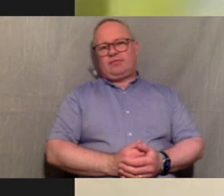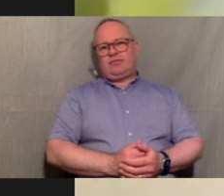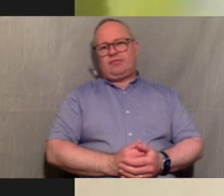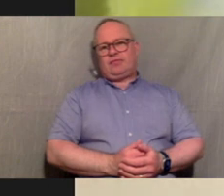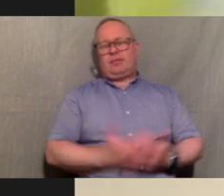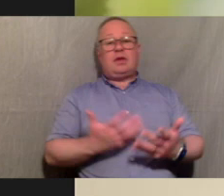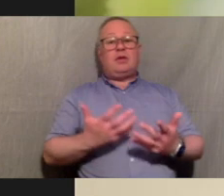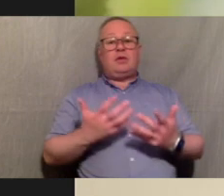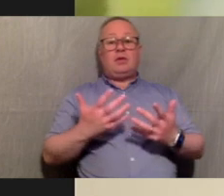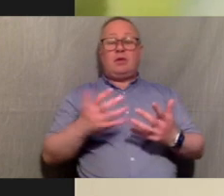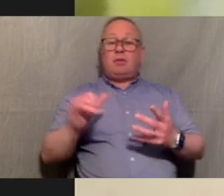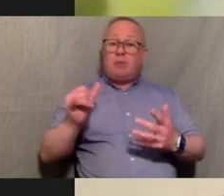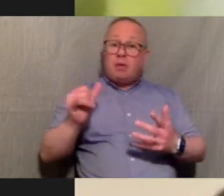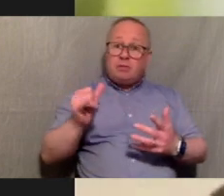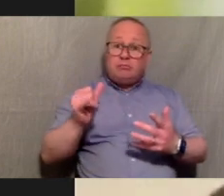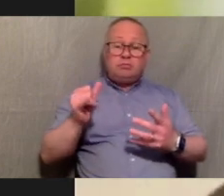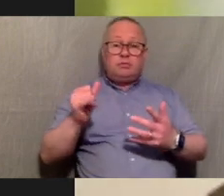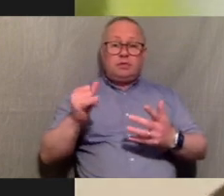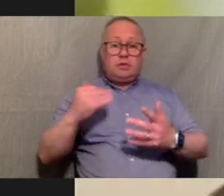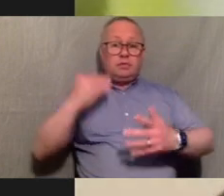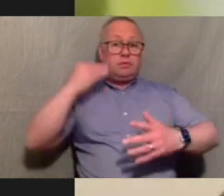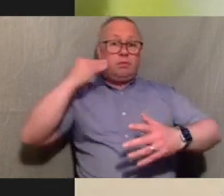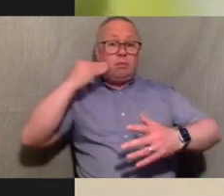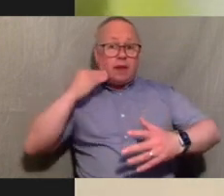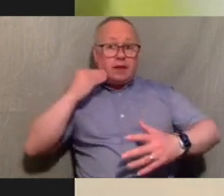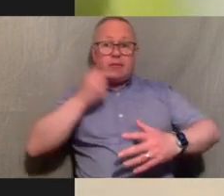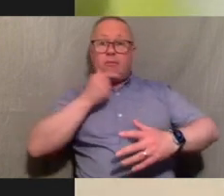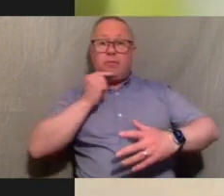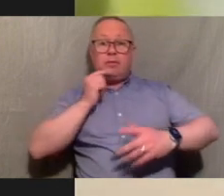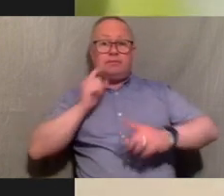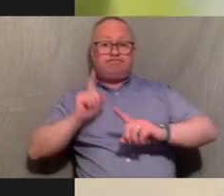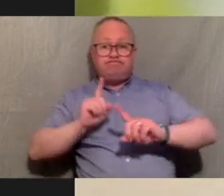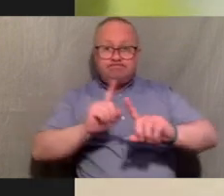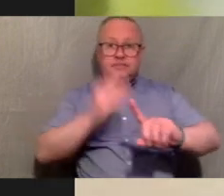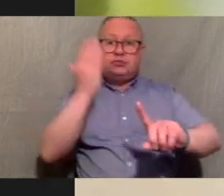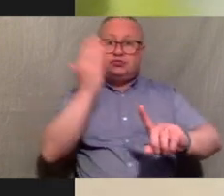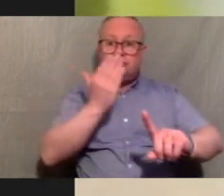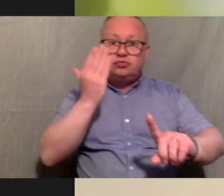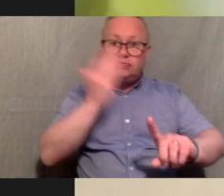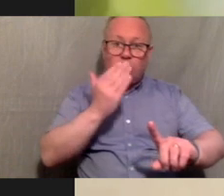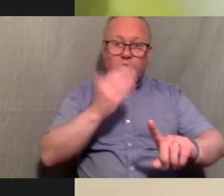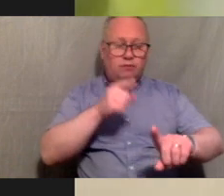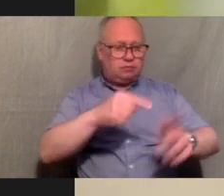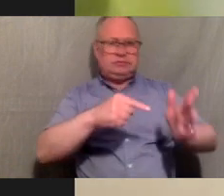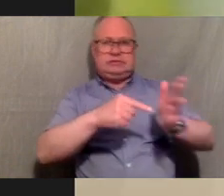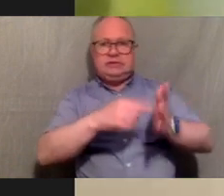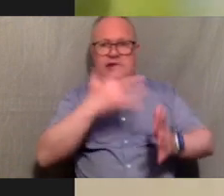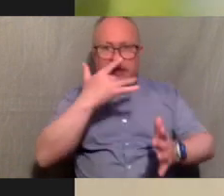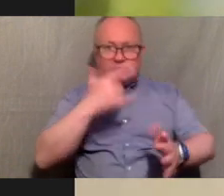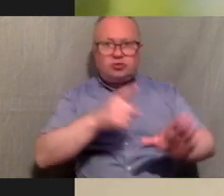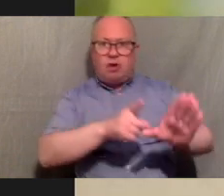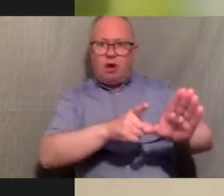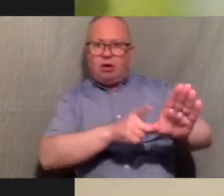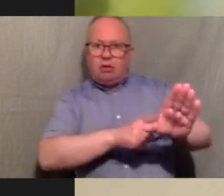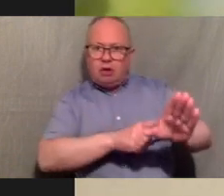we've suggested maybe going into schools and discussing what um teenage people and also just younger schools as well and primary school and